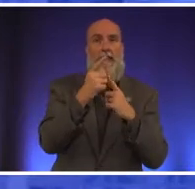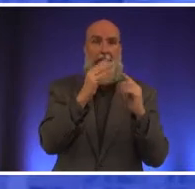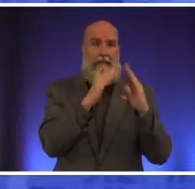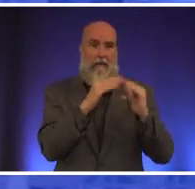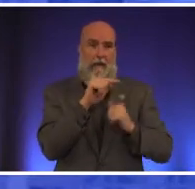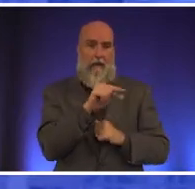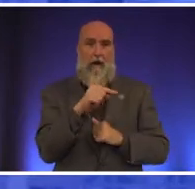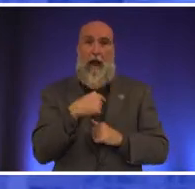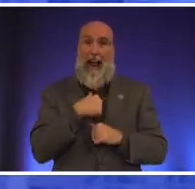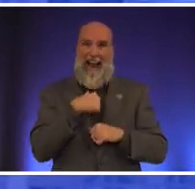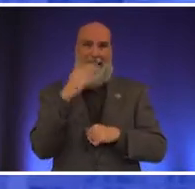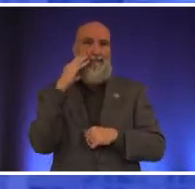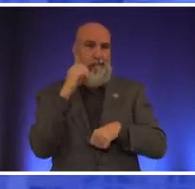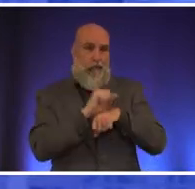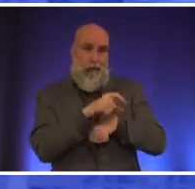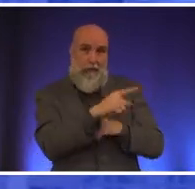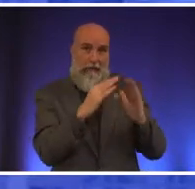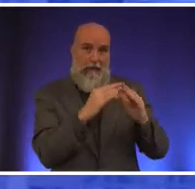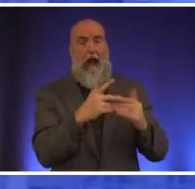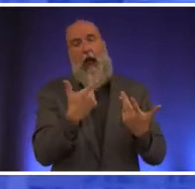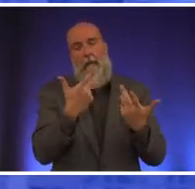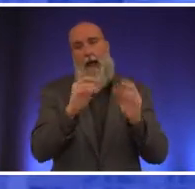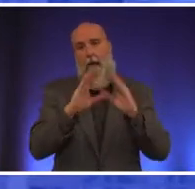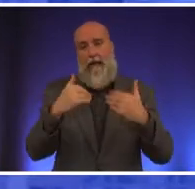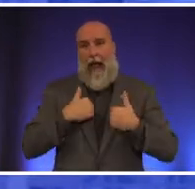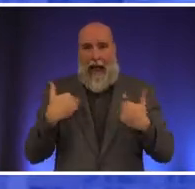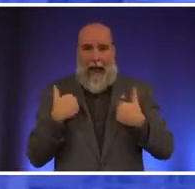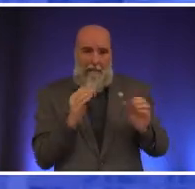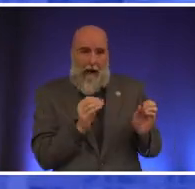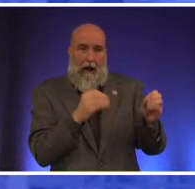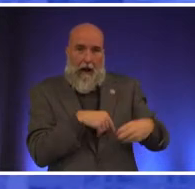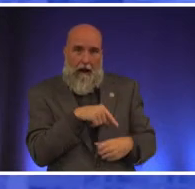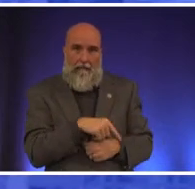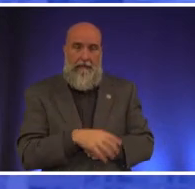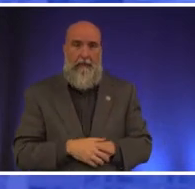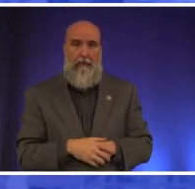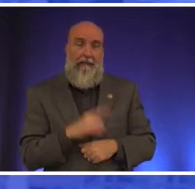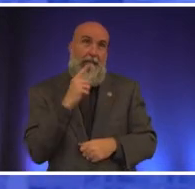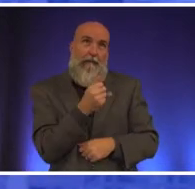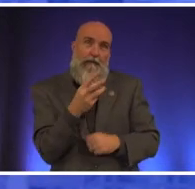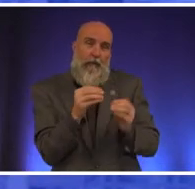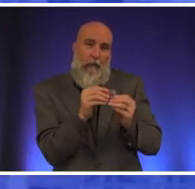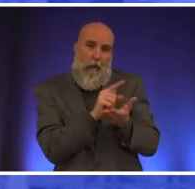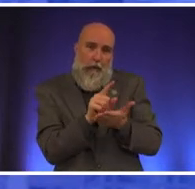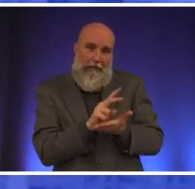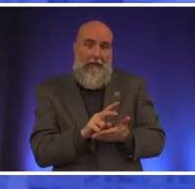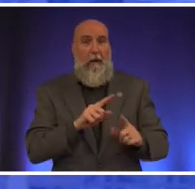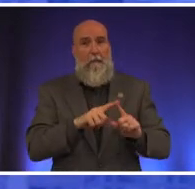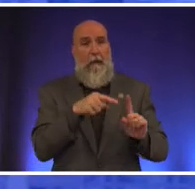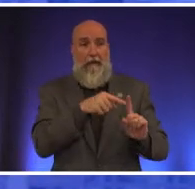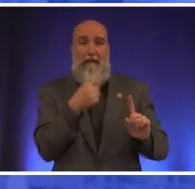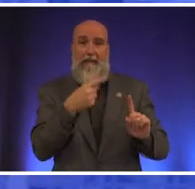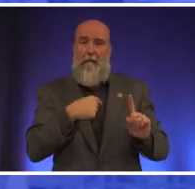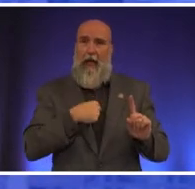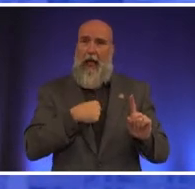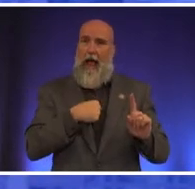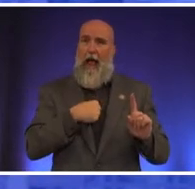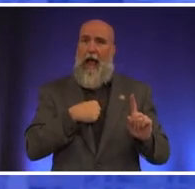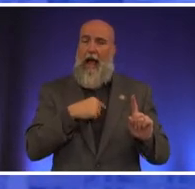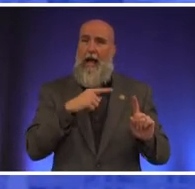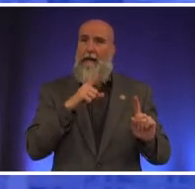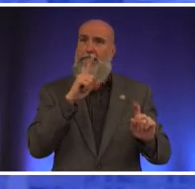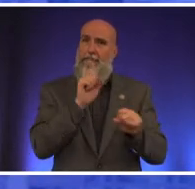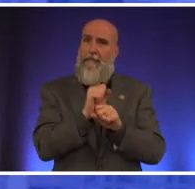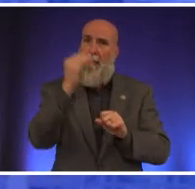i've worked downtown obviously i have an office downtown for a few more weeks but this is this is something that i'm mindful of and it also so